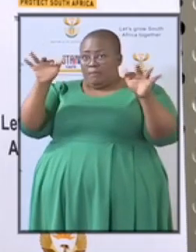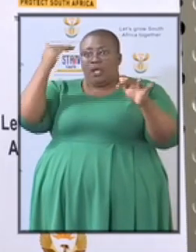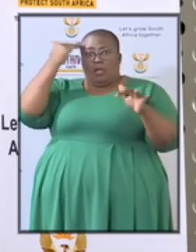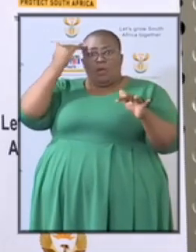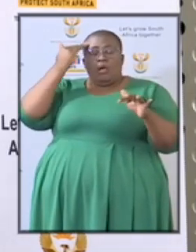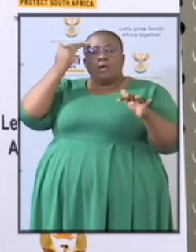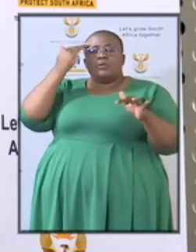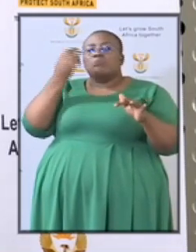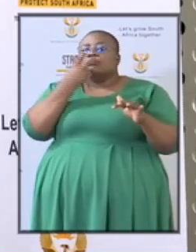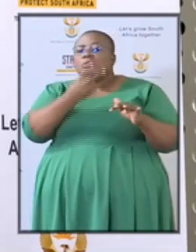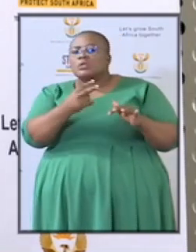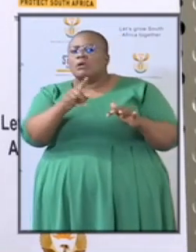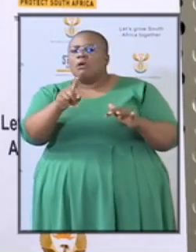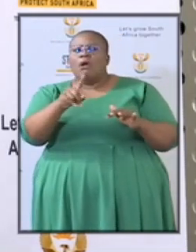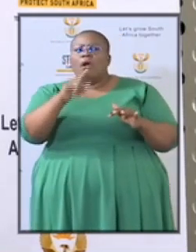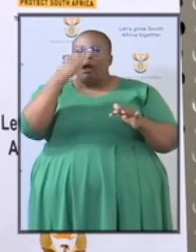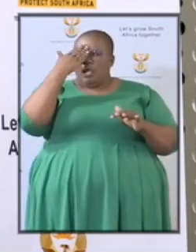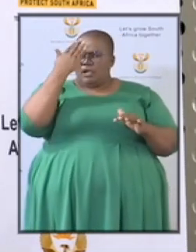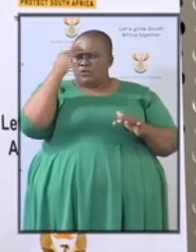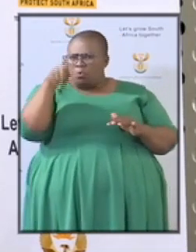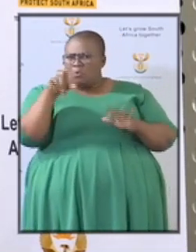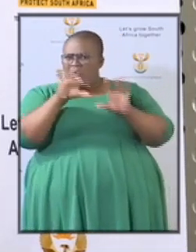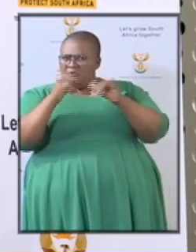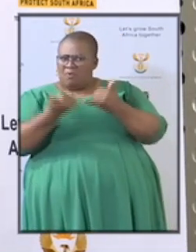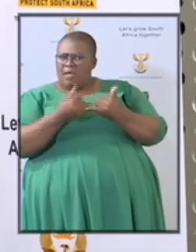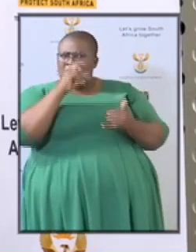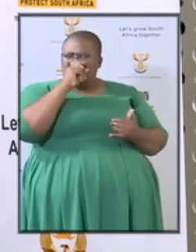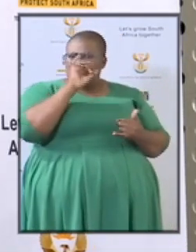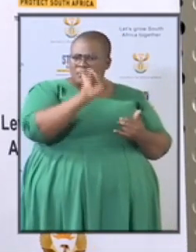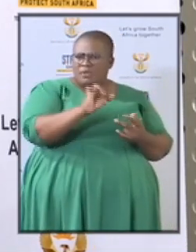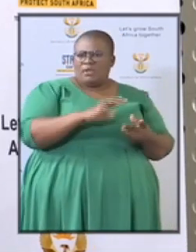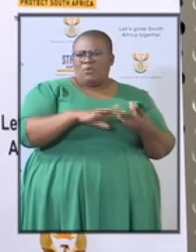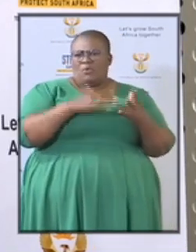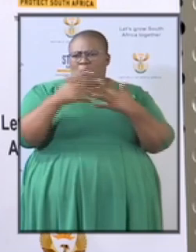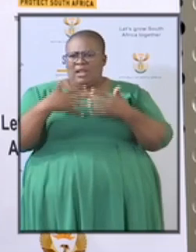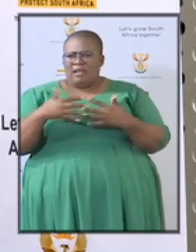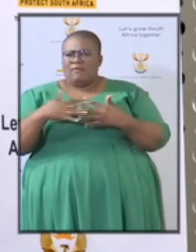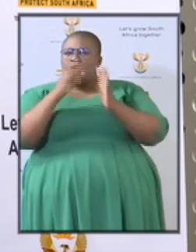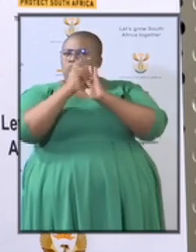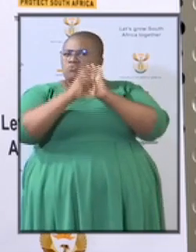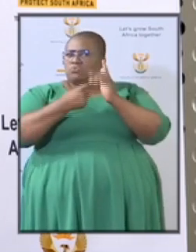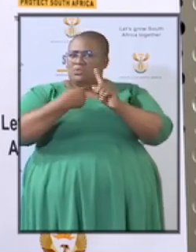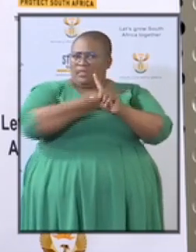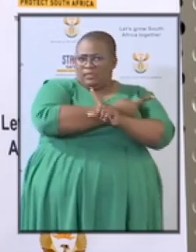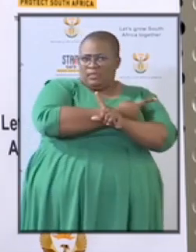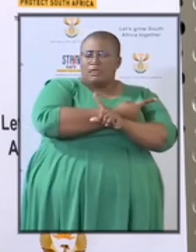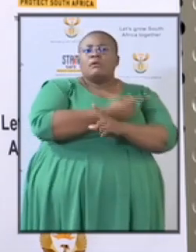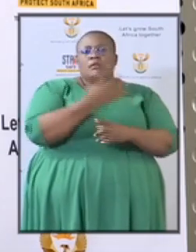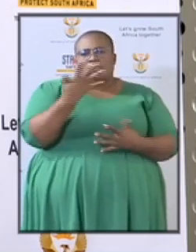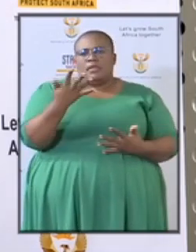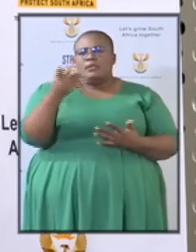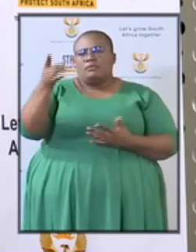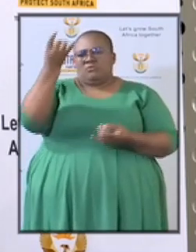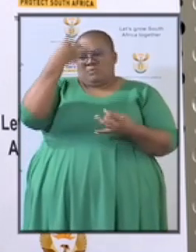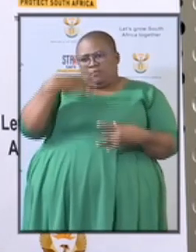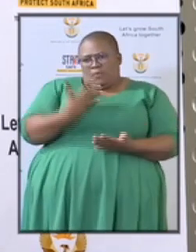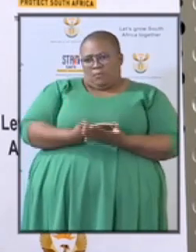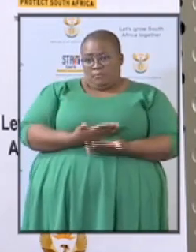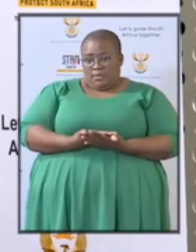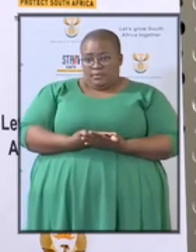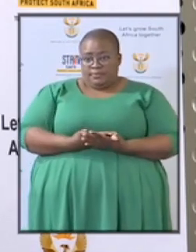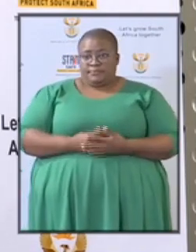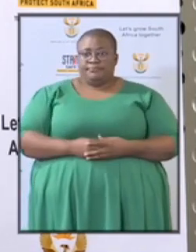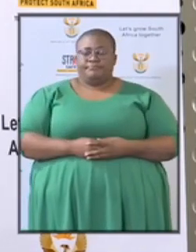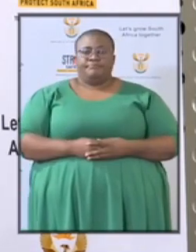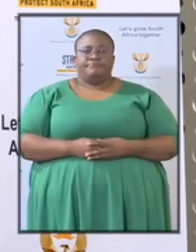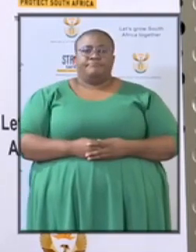any conflict of interest but we don't have any that we are aware of whether this is another lip service